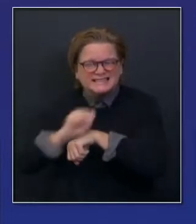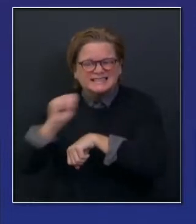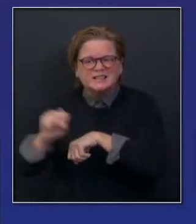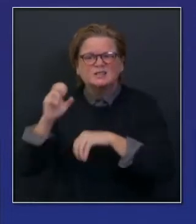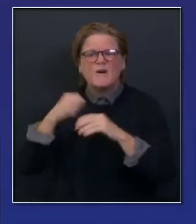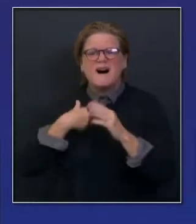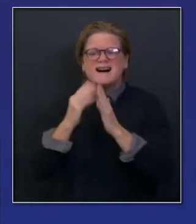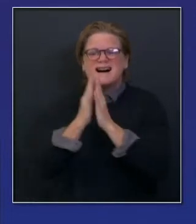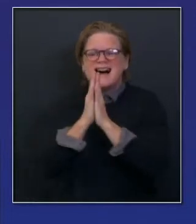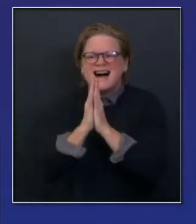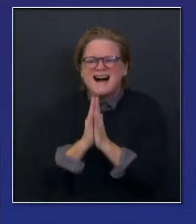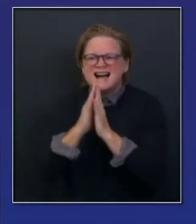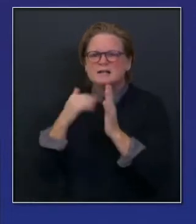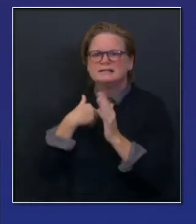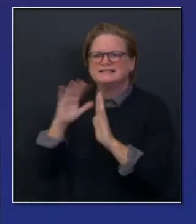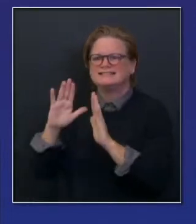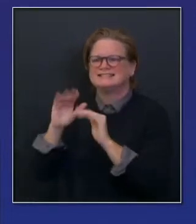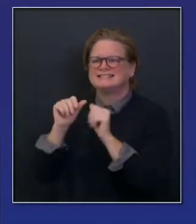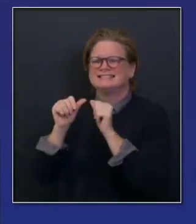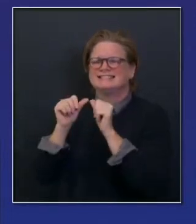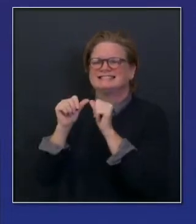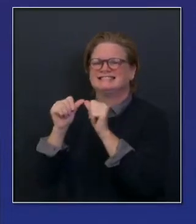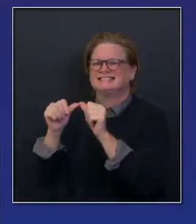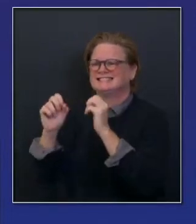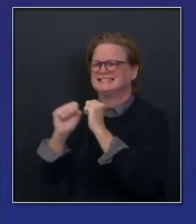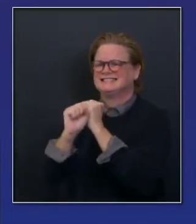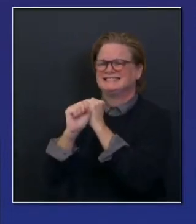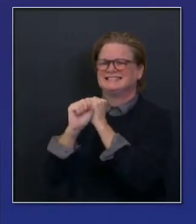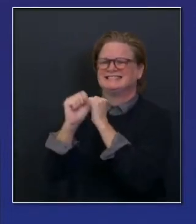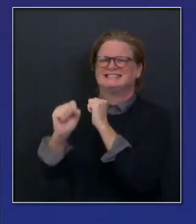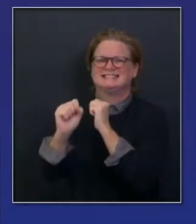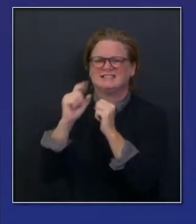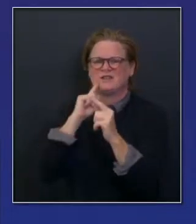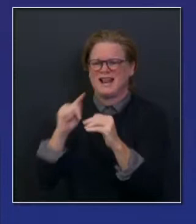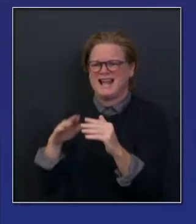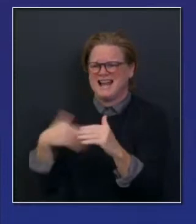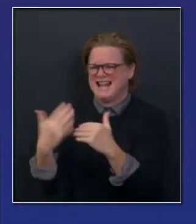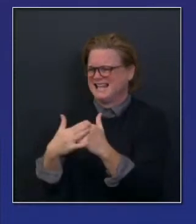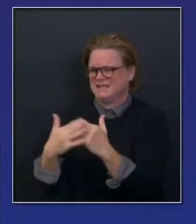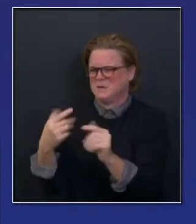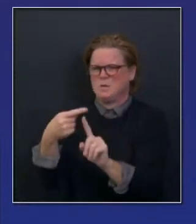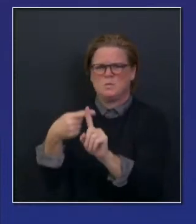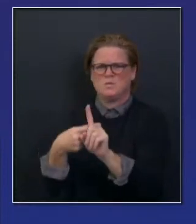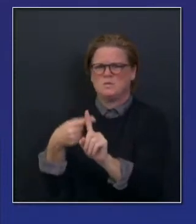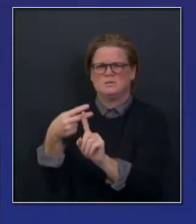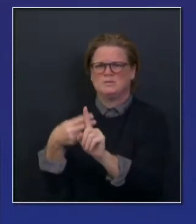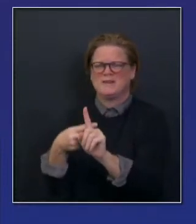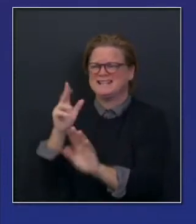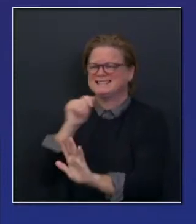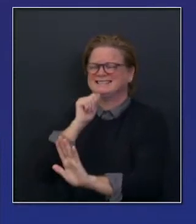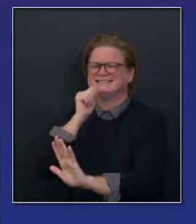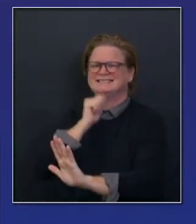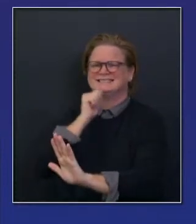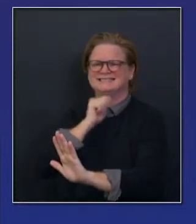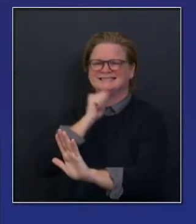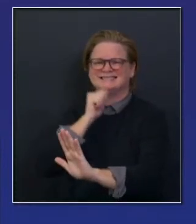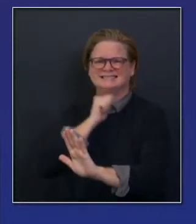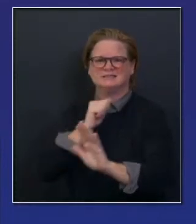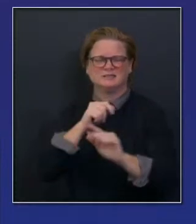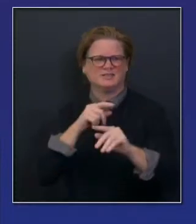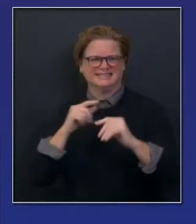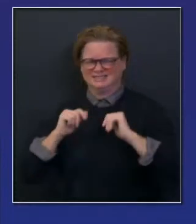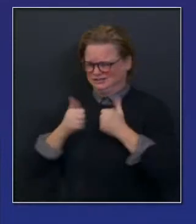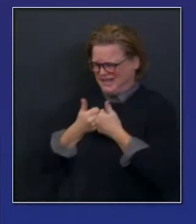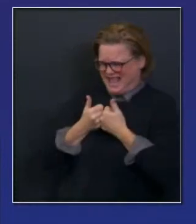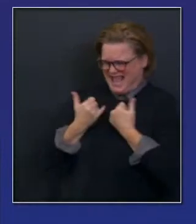these very challenging, challenging next few weeks, month, month and a half. So it relates to staffing as well. We're looking